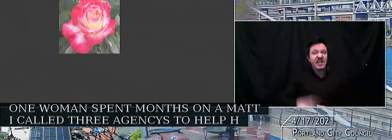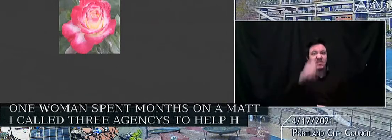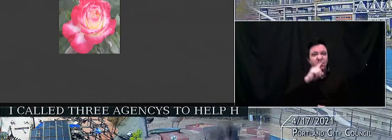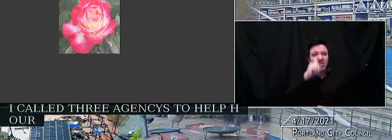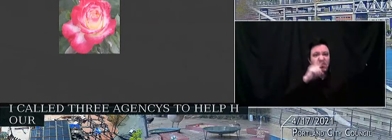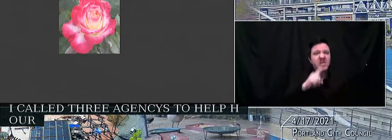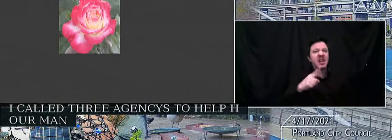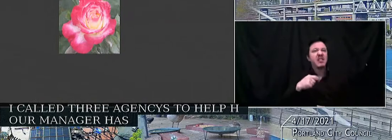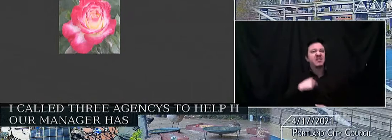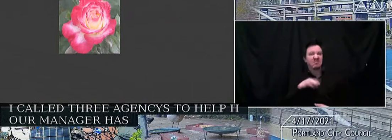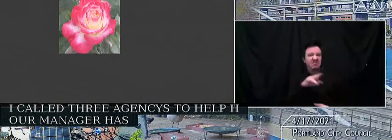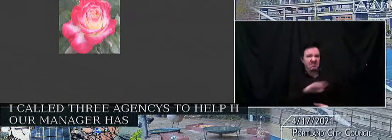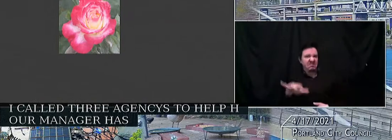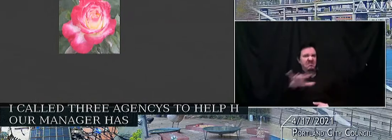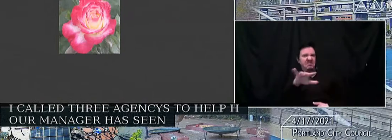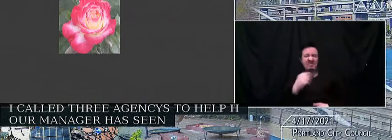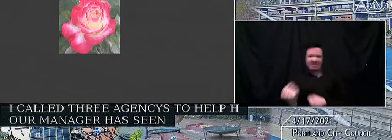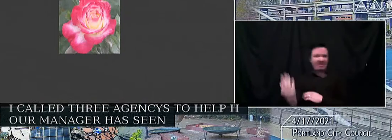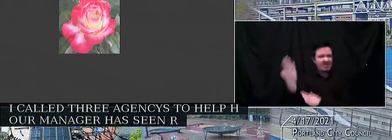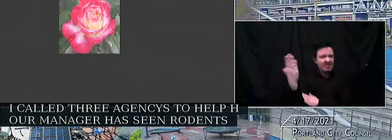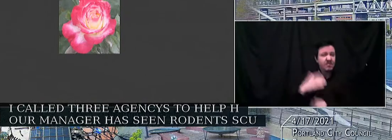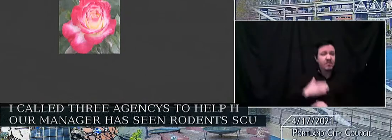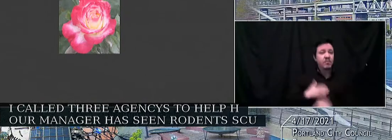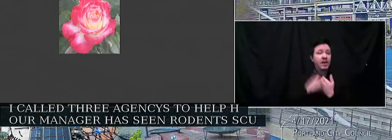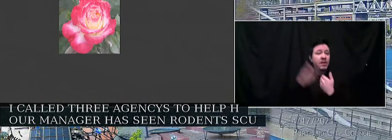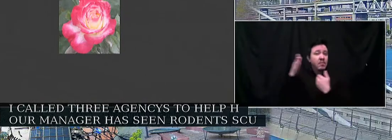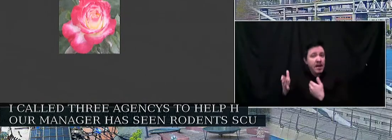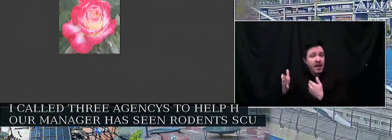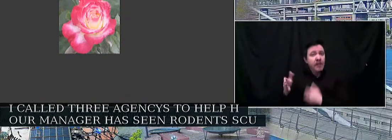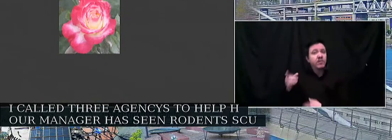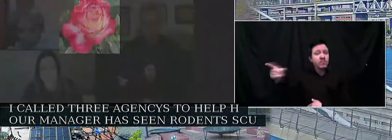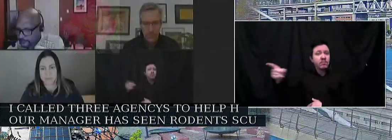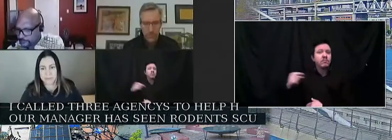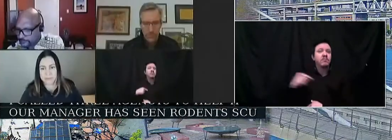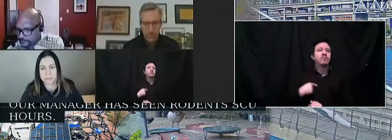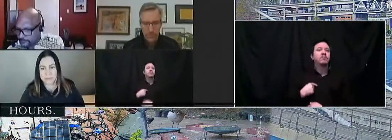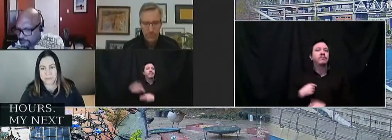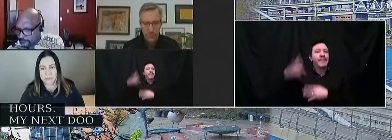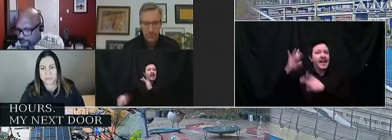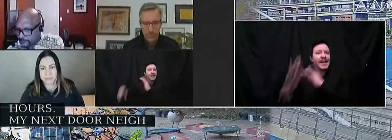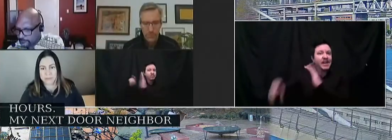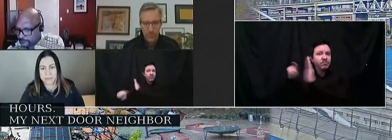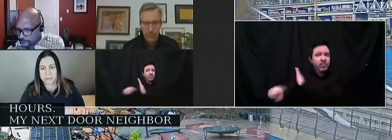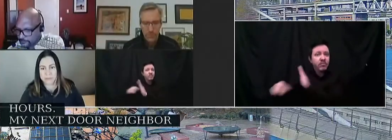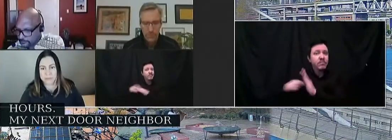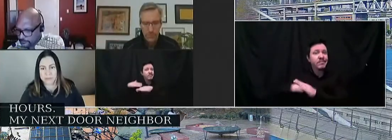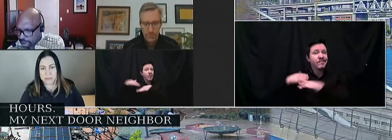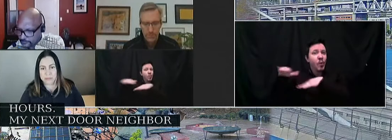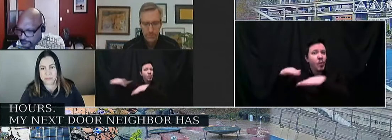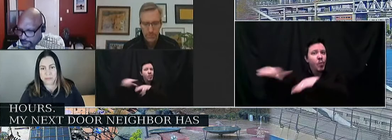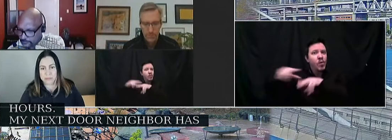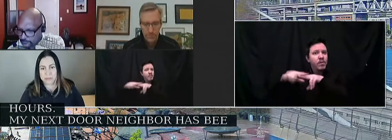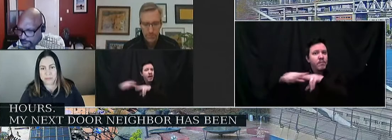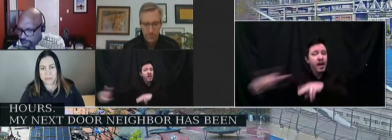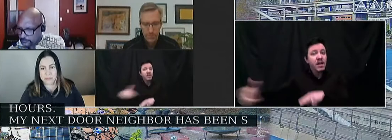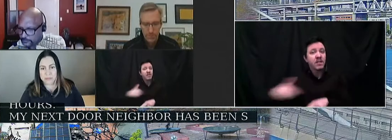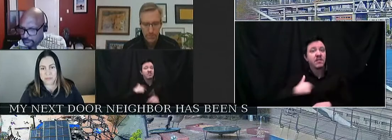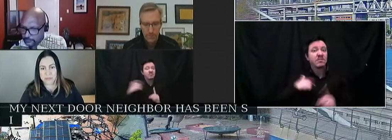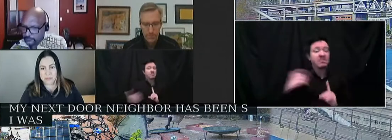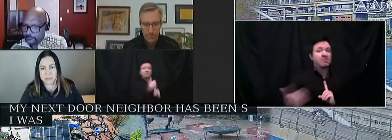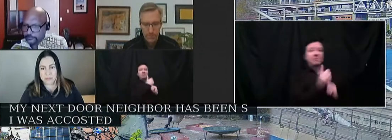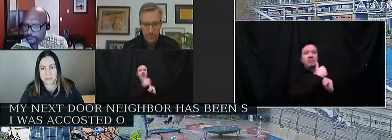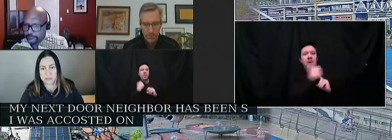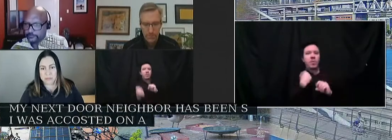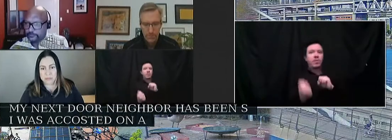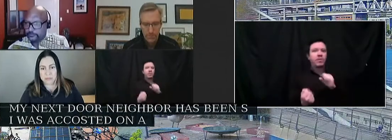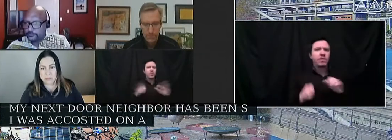in the early morning hours. My next-door neighbor has been stabbed while walking to the max. I was accosted on a Sunday morning and